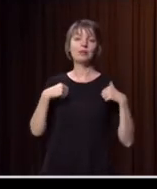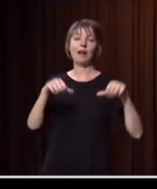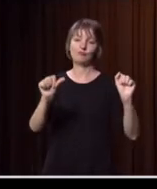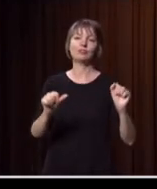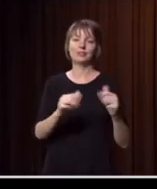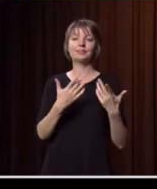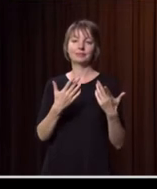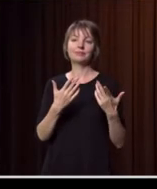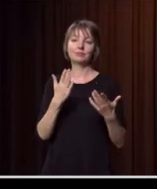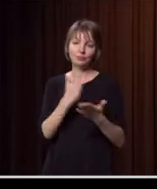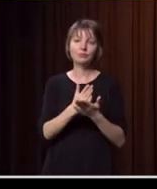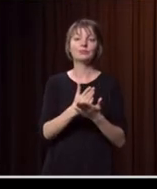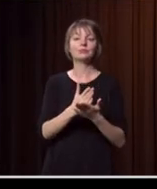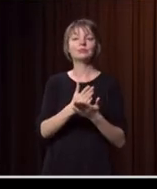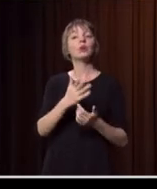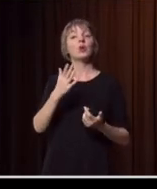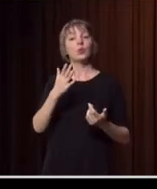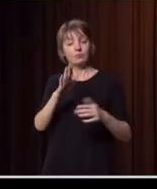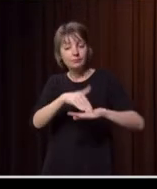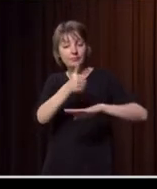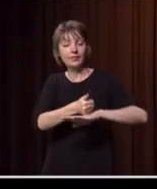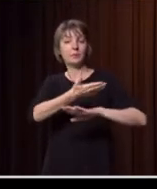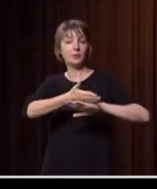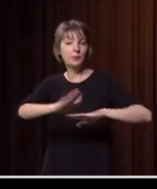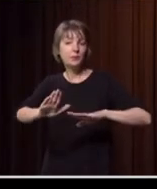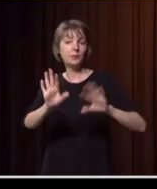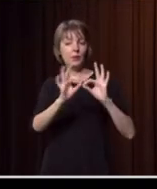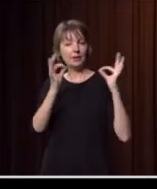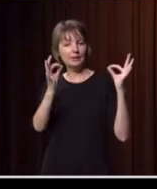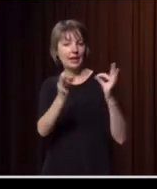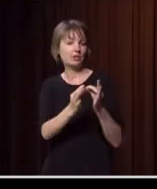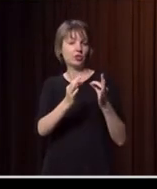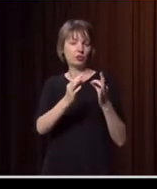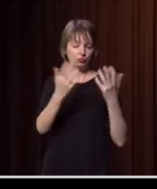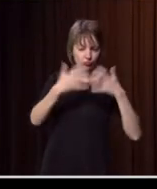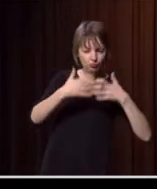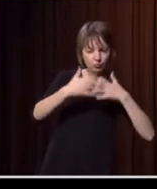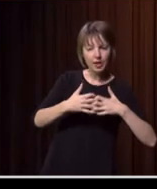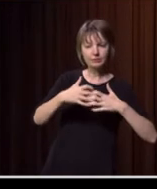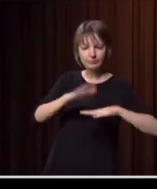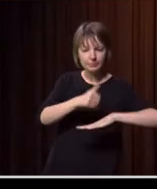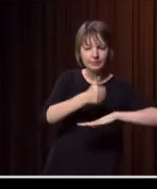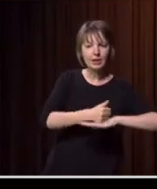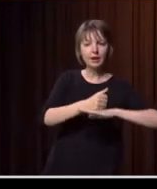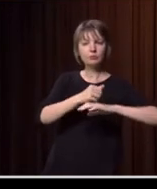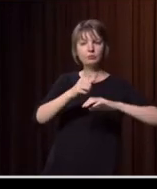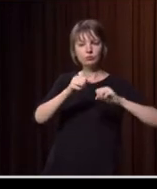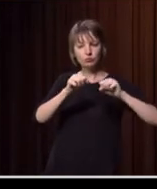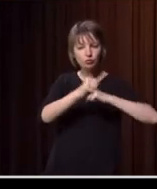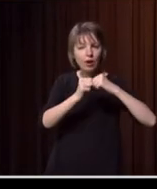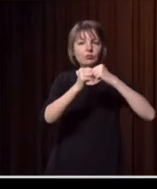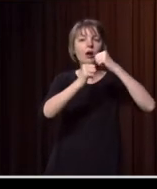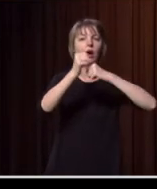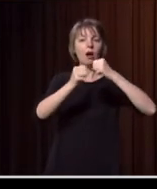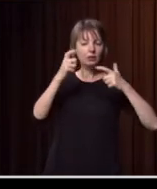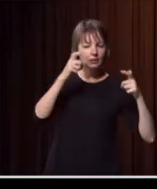priorities. Yes, we're setting up a new organisation and we're getting a lot of governance and structure and other things in place. But our primary focus, our eye